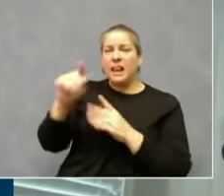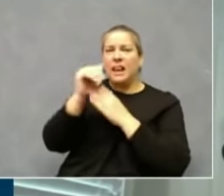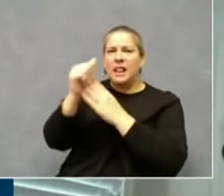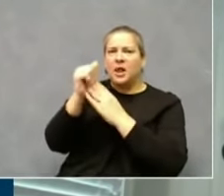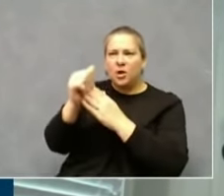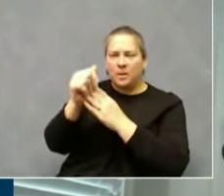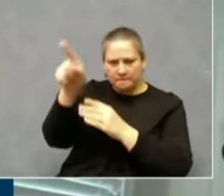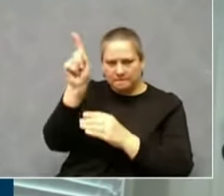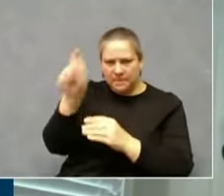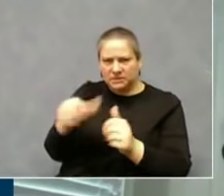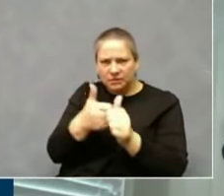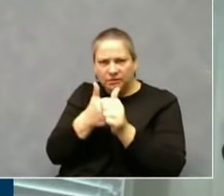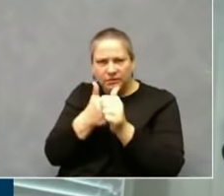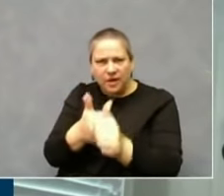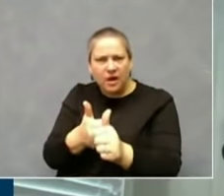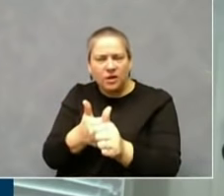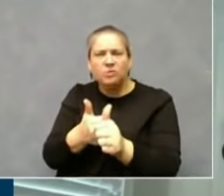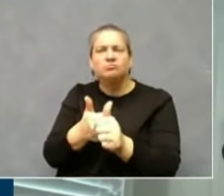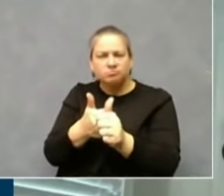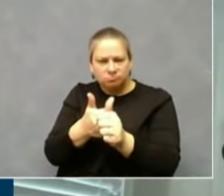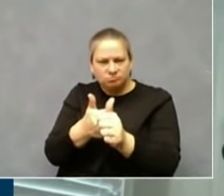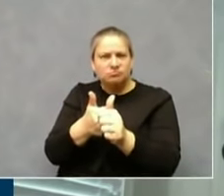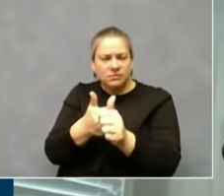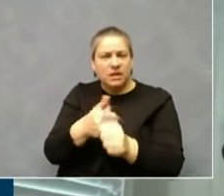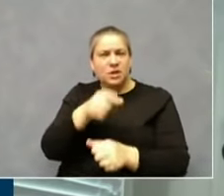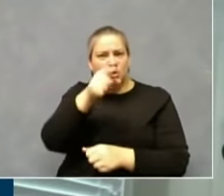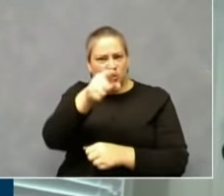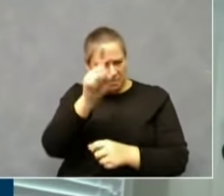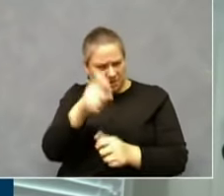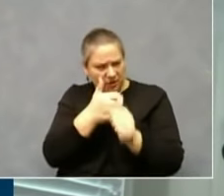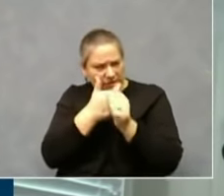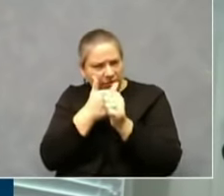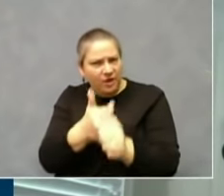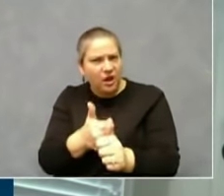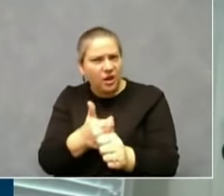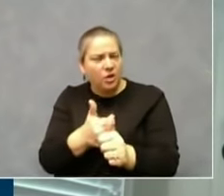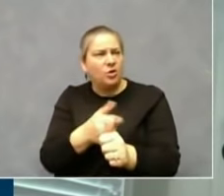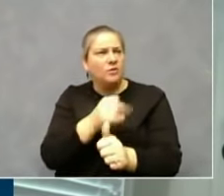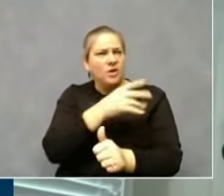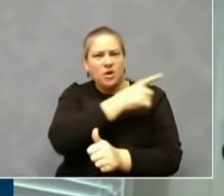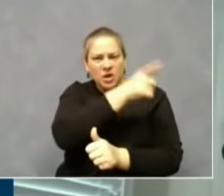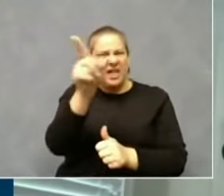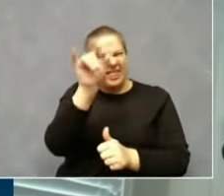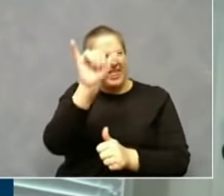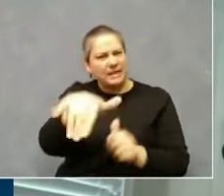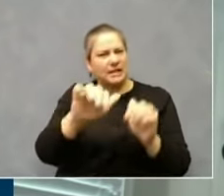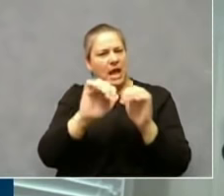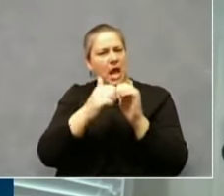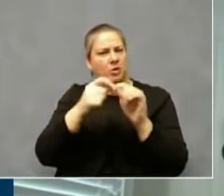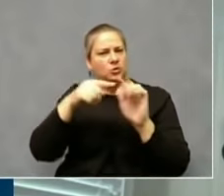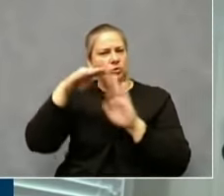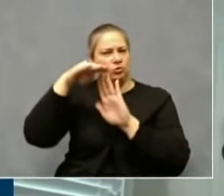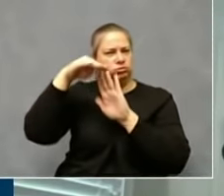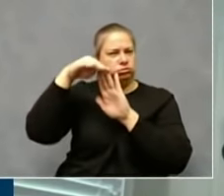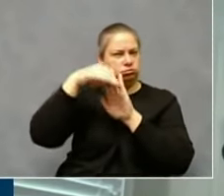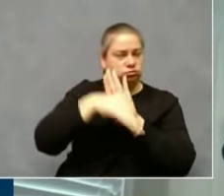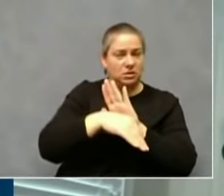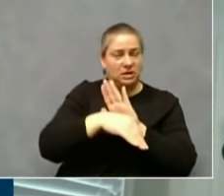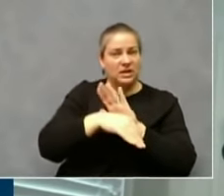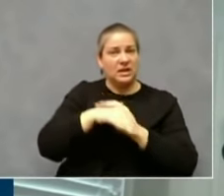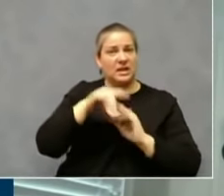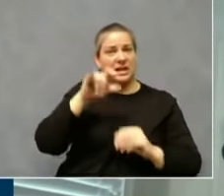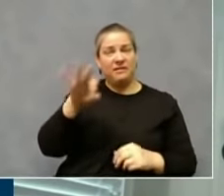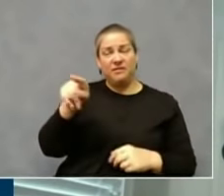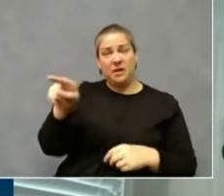If there's non-compliance happening in your decision, whether you'll support the businesses or not support the businesses who aren't compliant, or